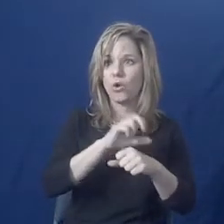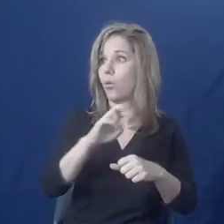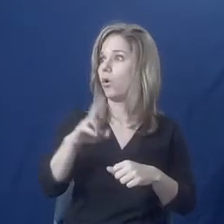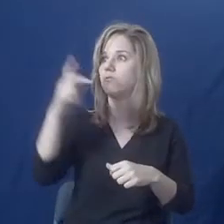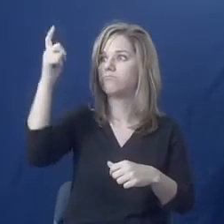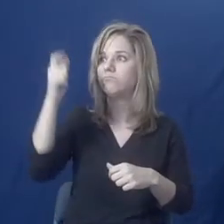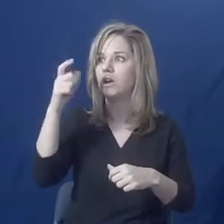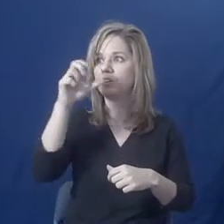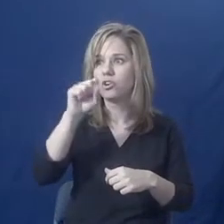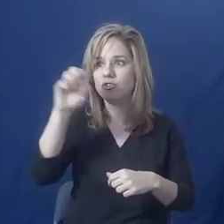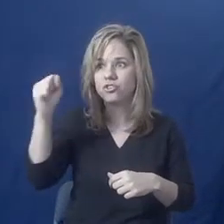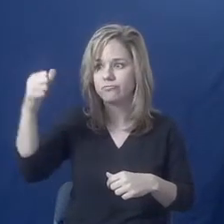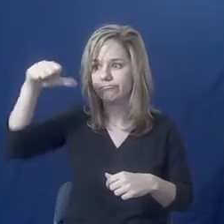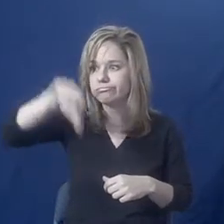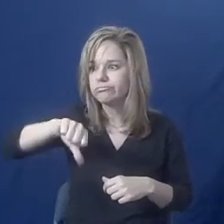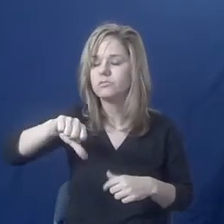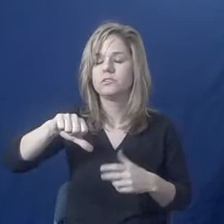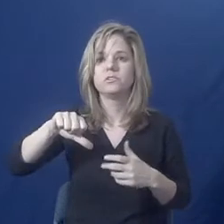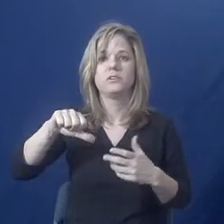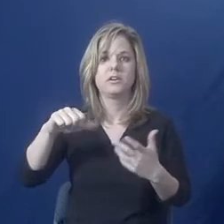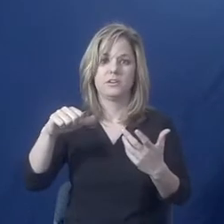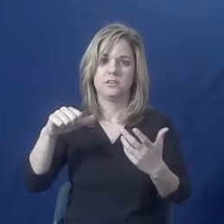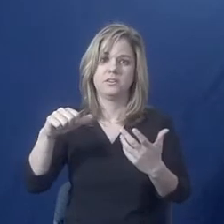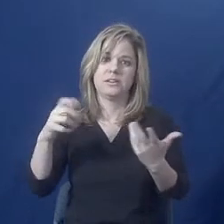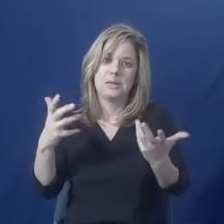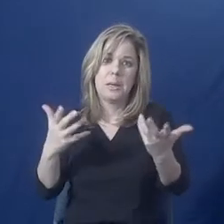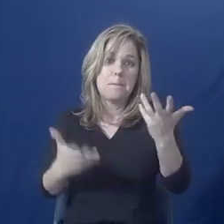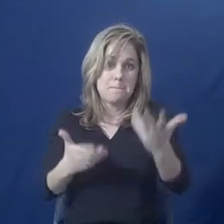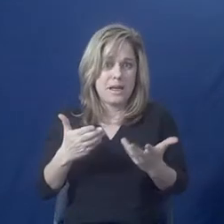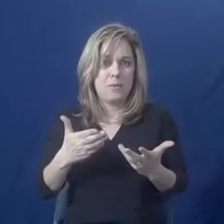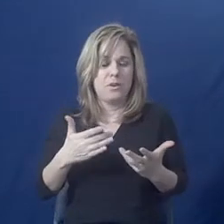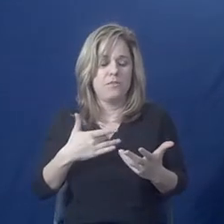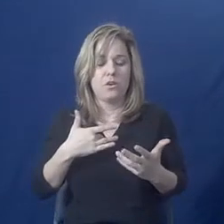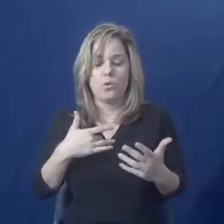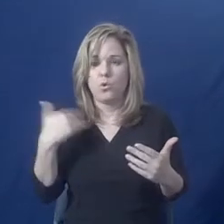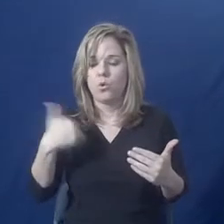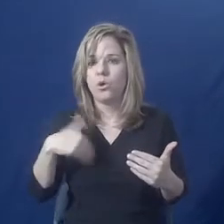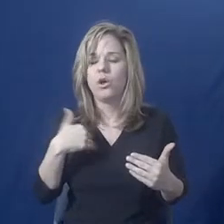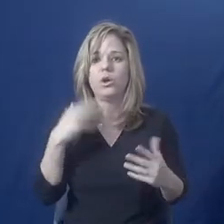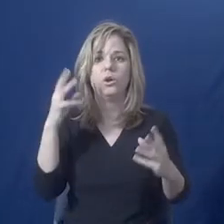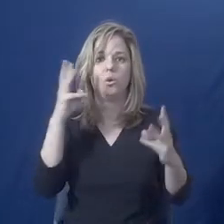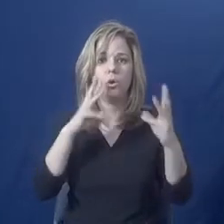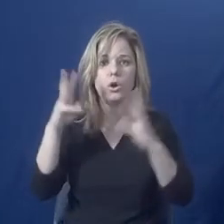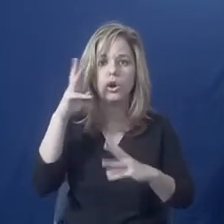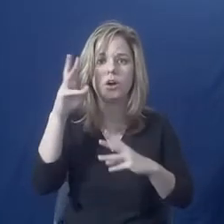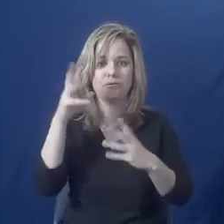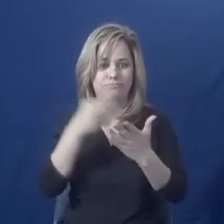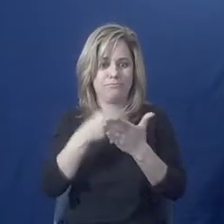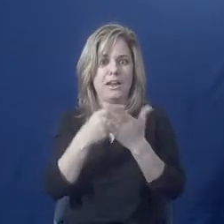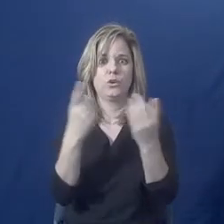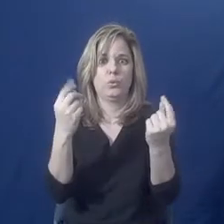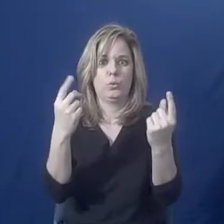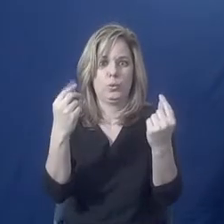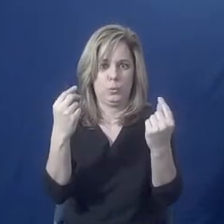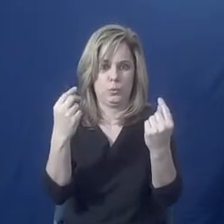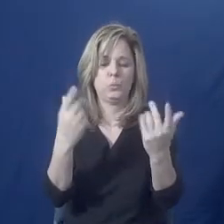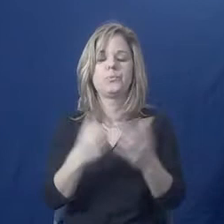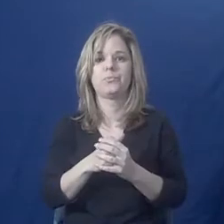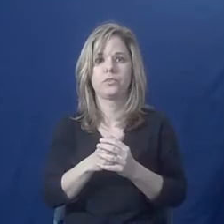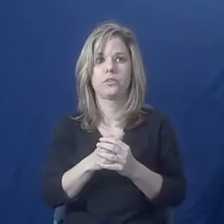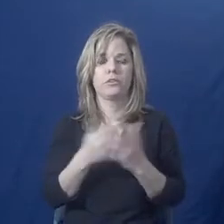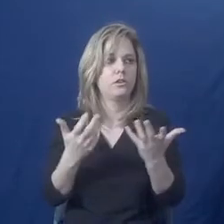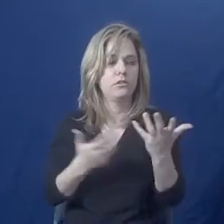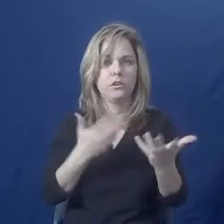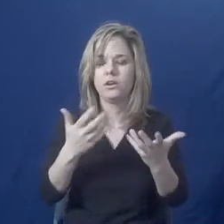social security or welfare. You may be very concerned about the financial risk of leaving. And